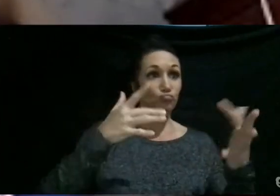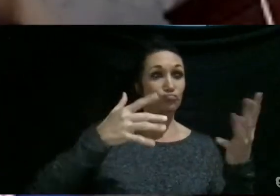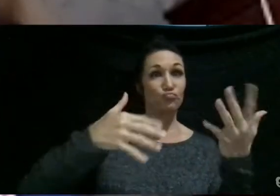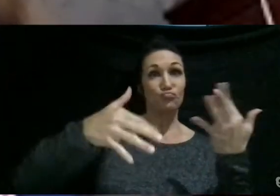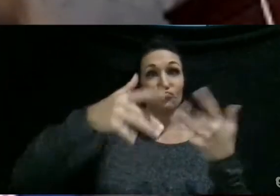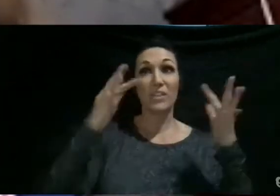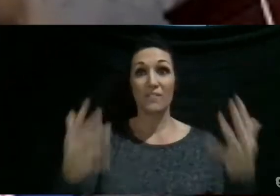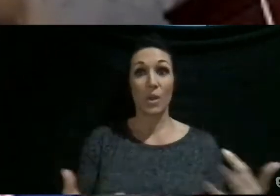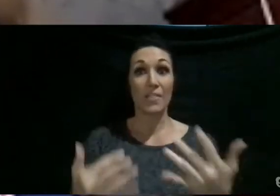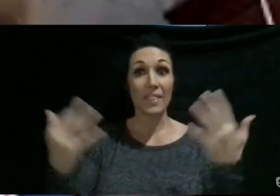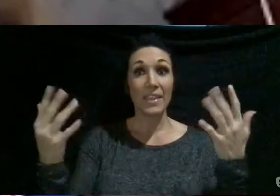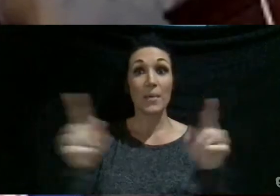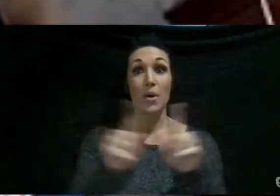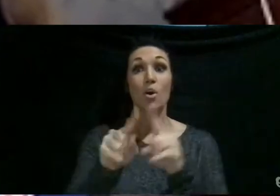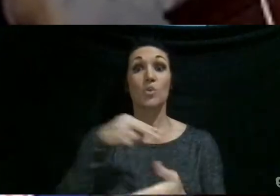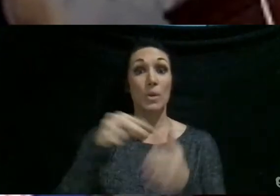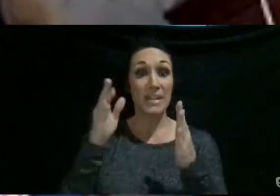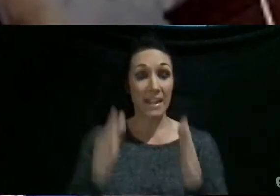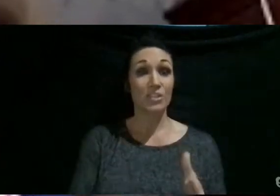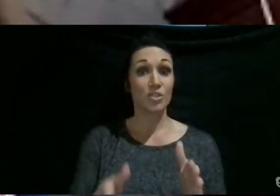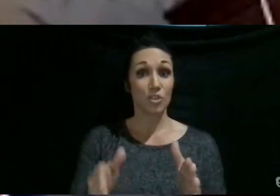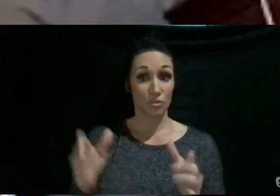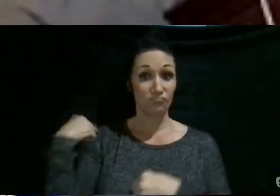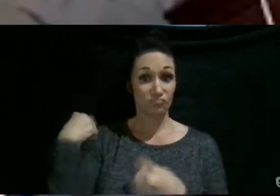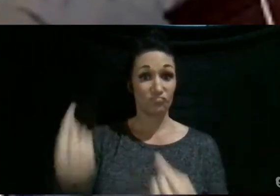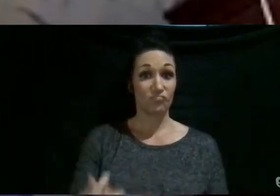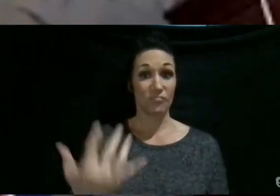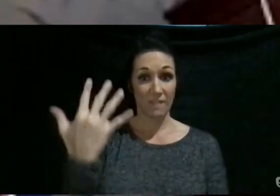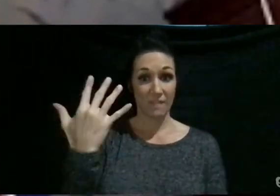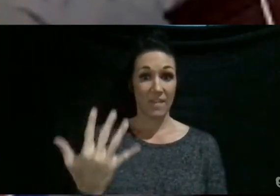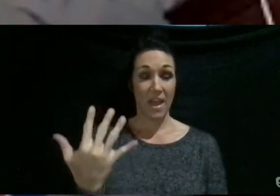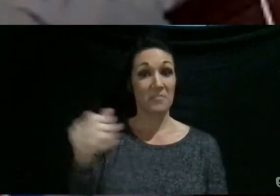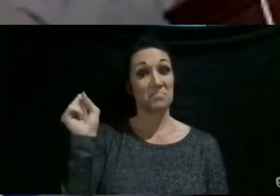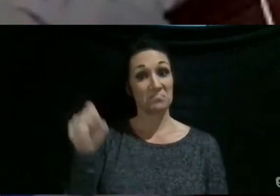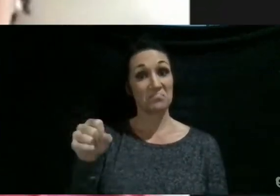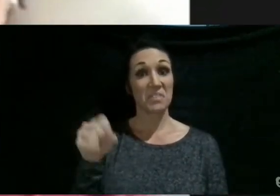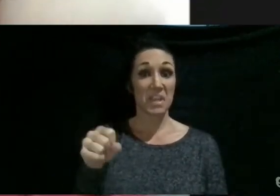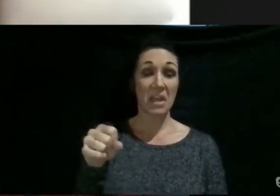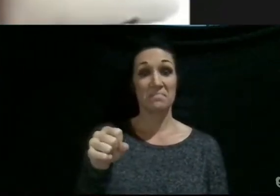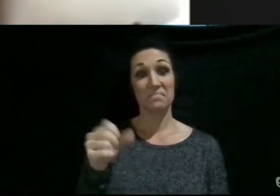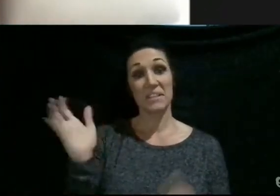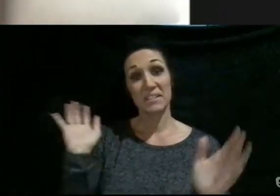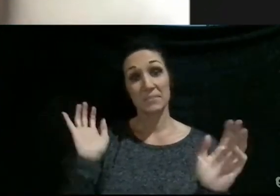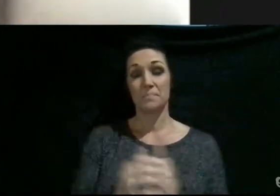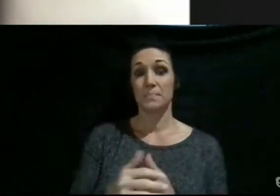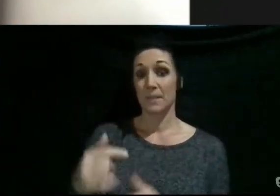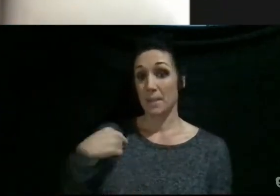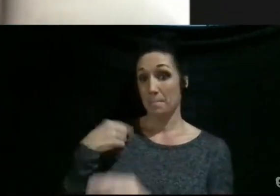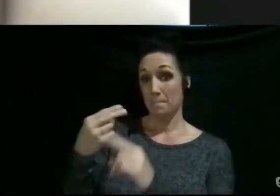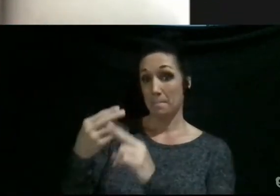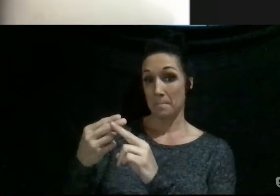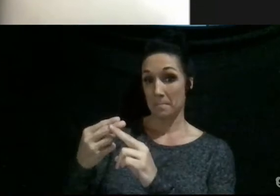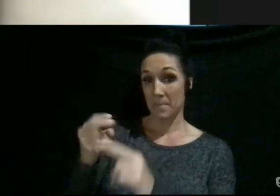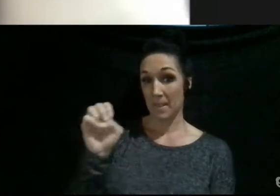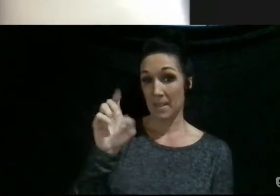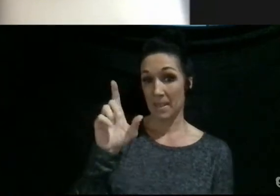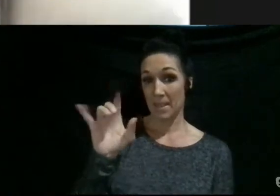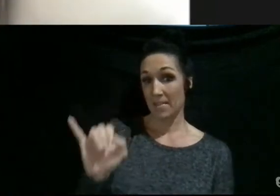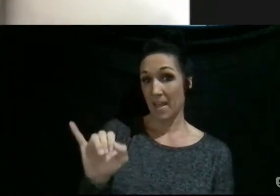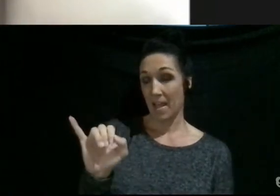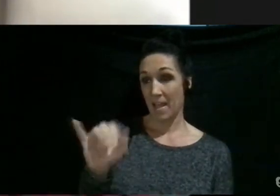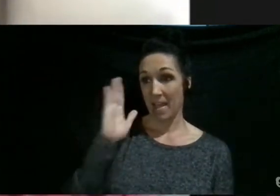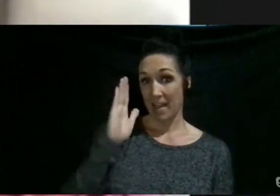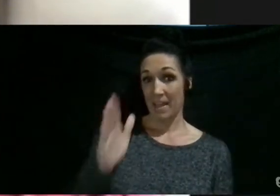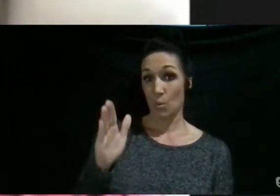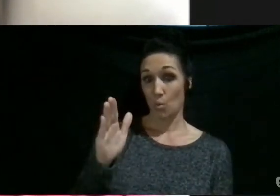I'm also a dancer. I've been dancing since I was five, and yeah, that's all about me. Hi, name is Eli. I'm going to be a